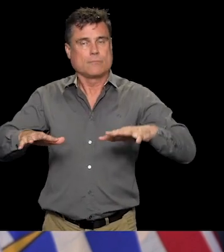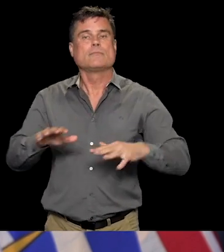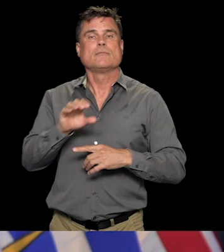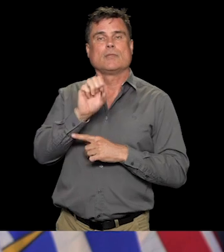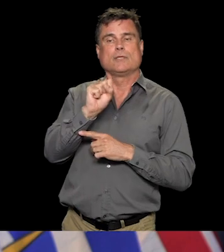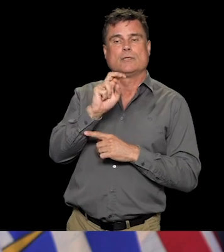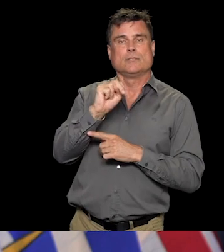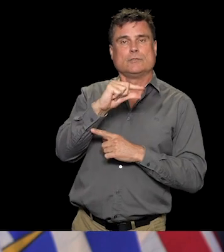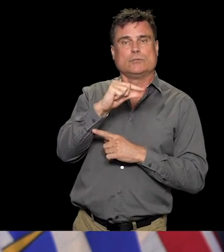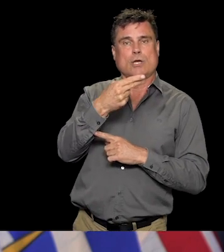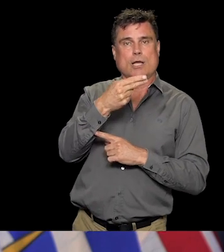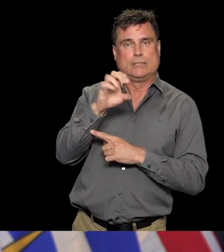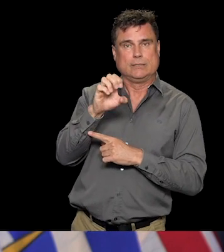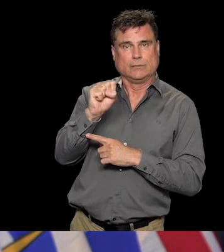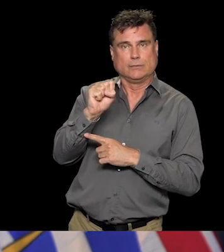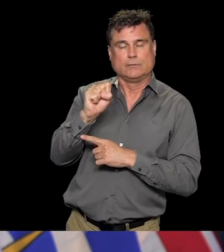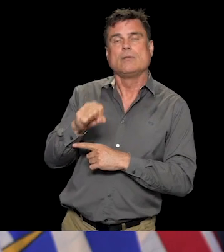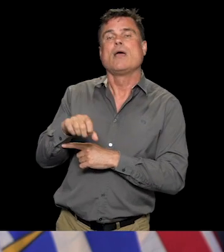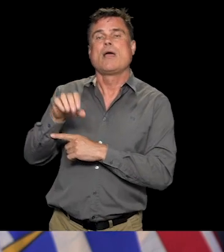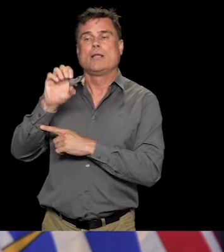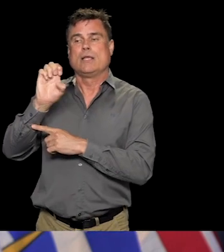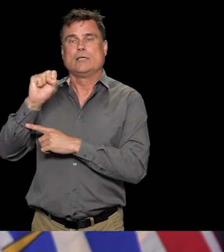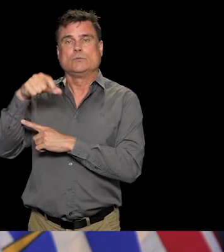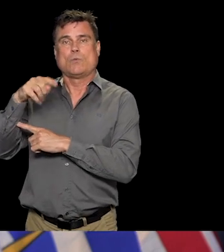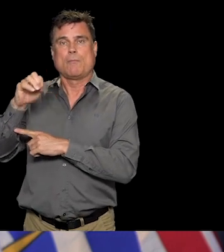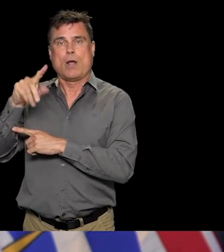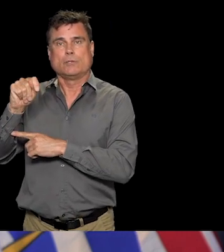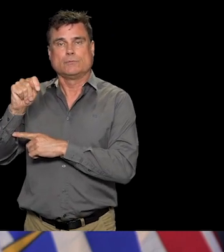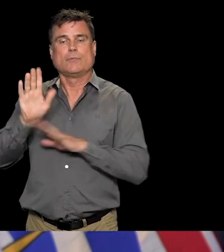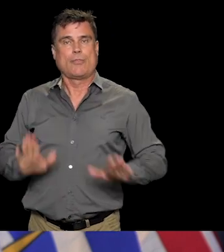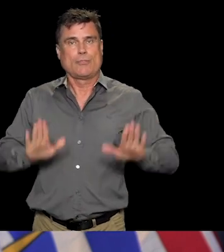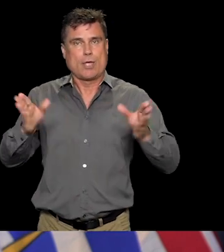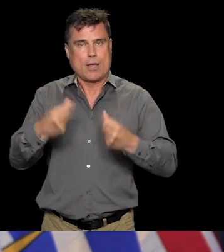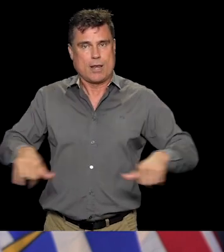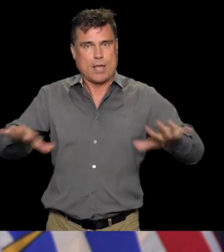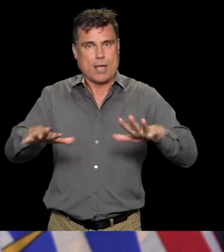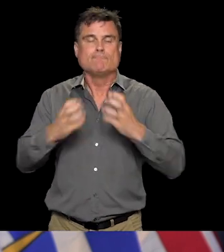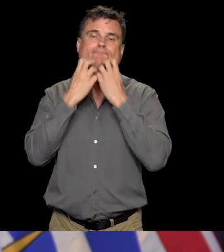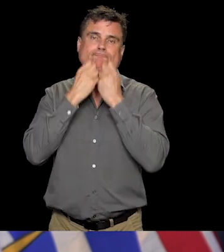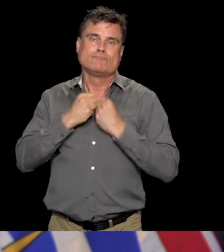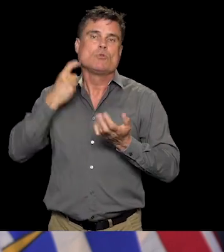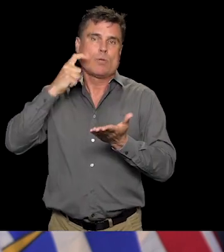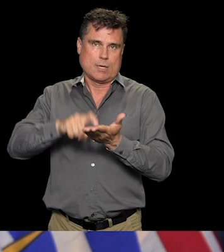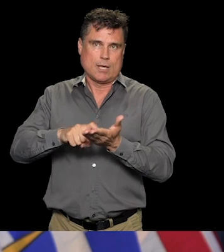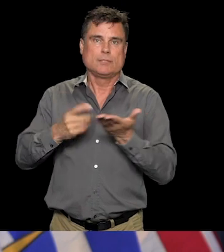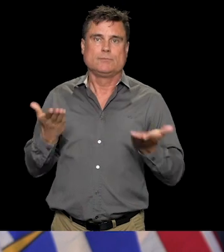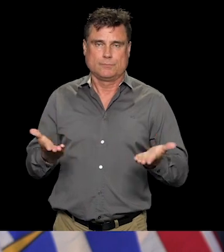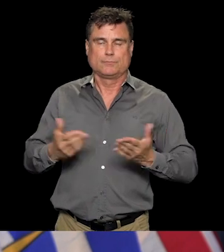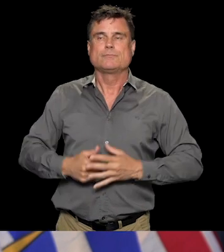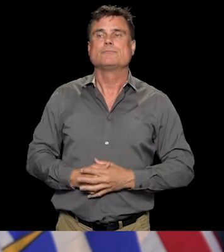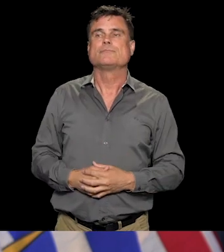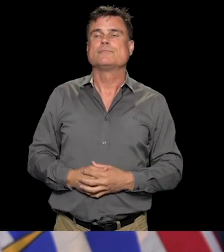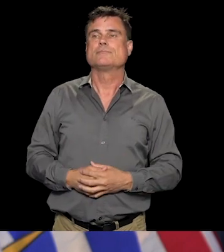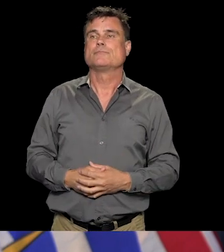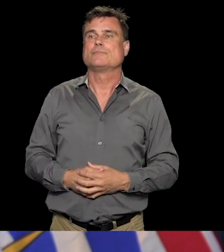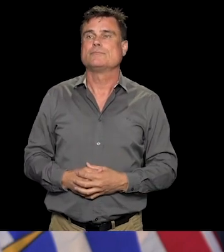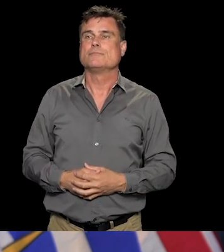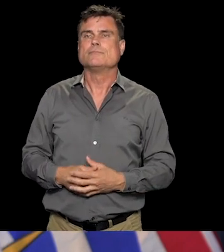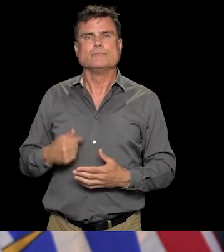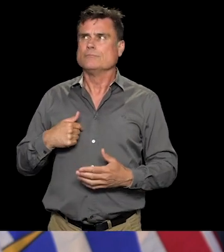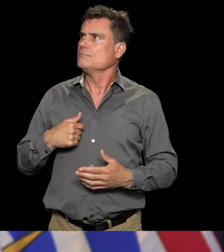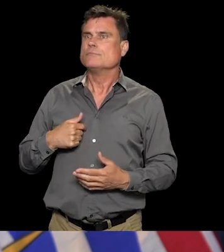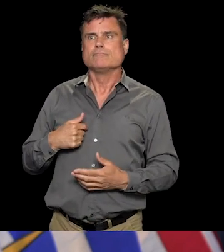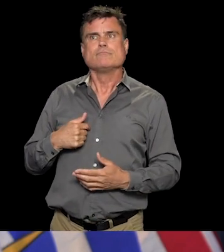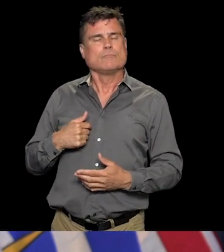Songhees and Esquimalt First Nations, and we're very happy that we can have these important